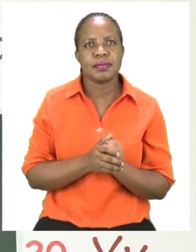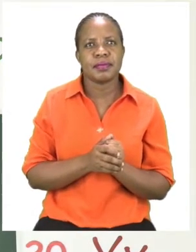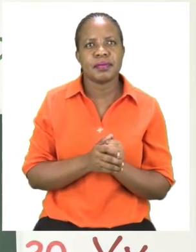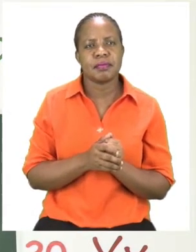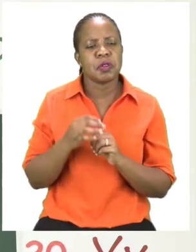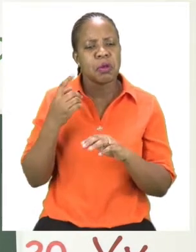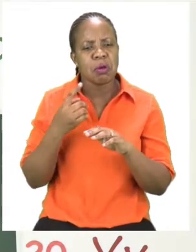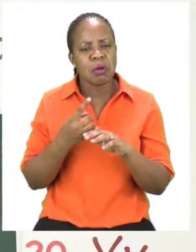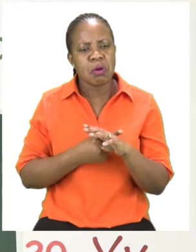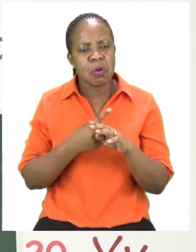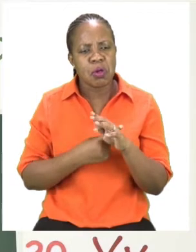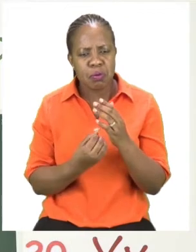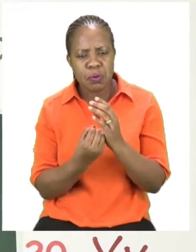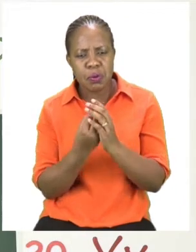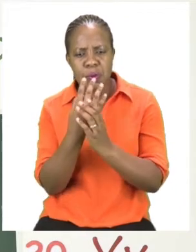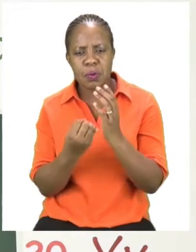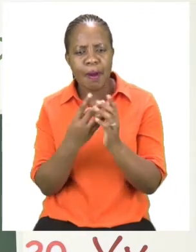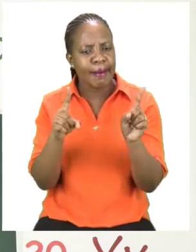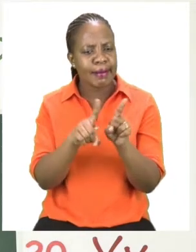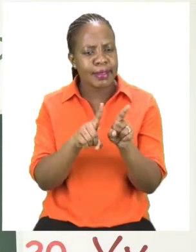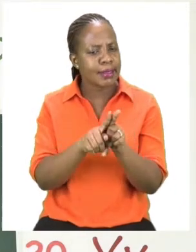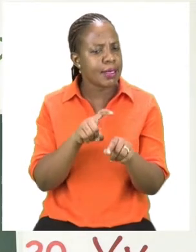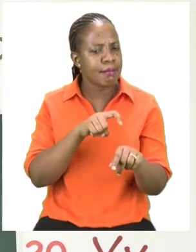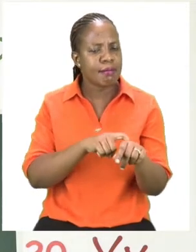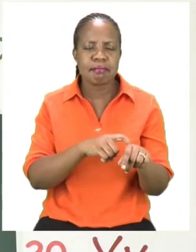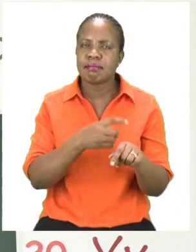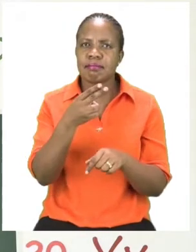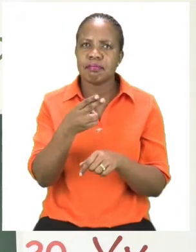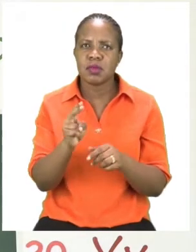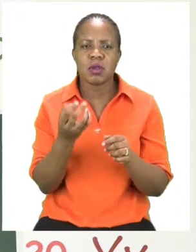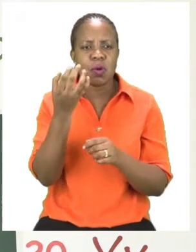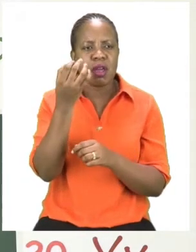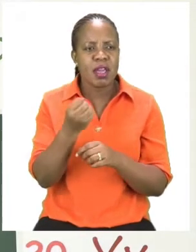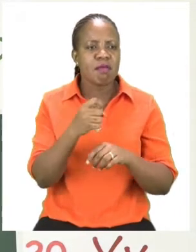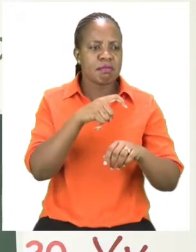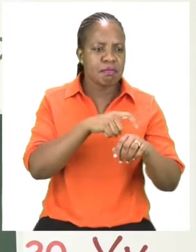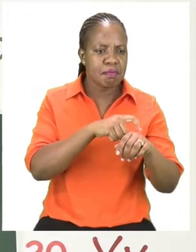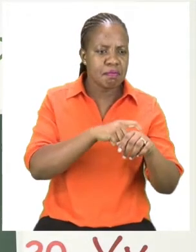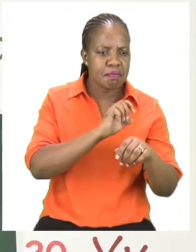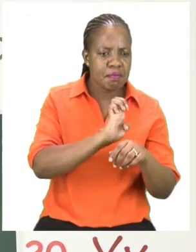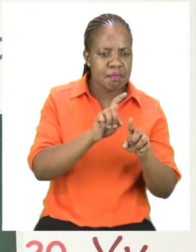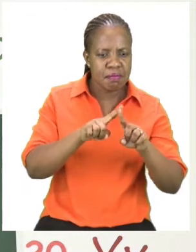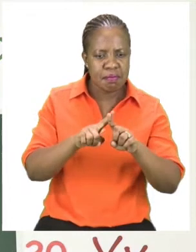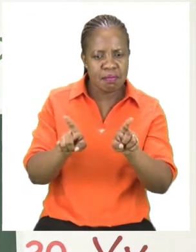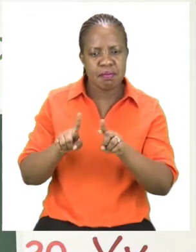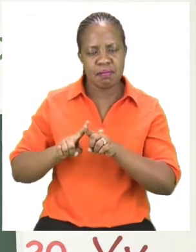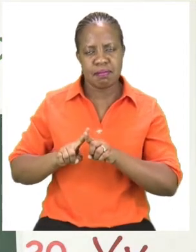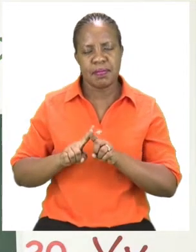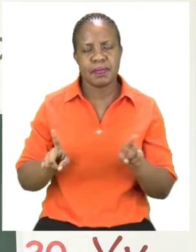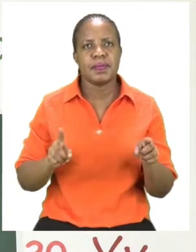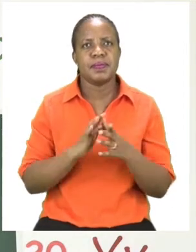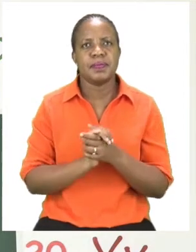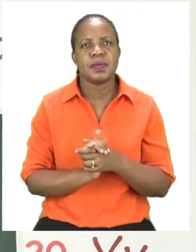at the same time. We have what are called seasons. So sometimes our